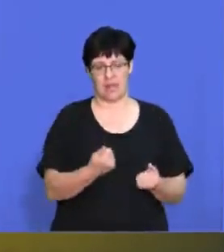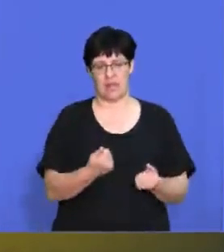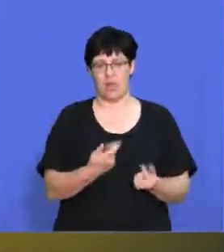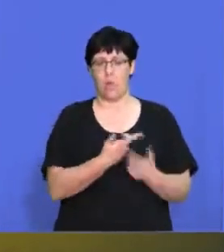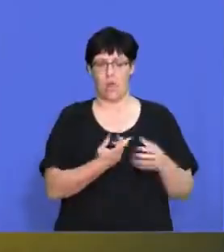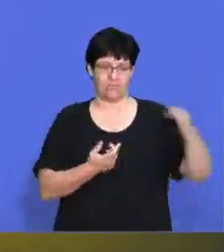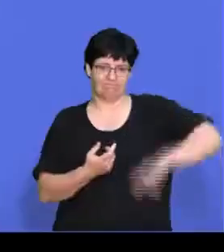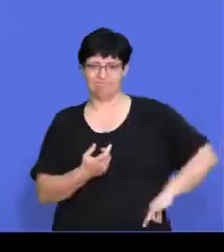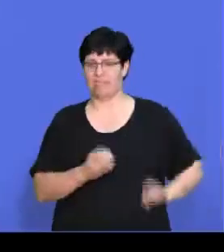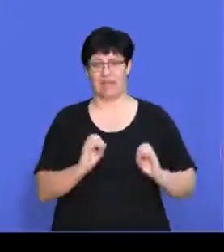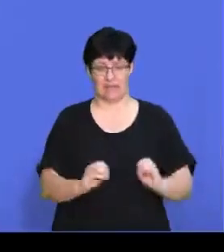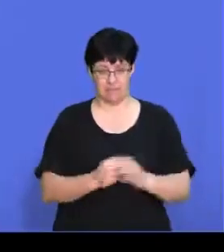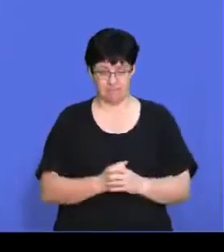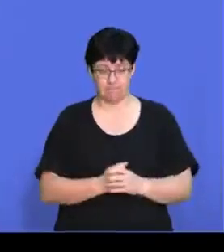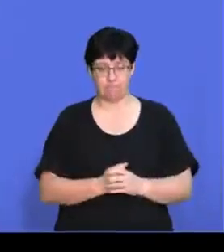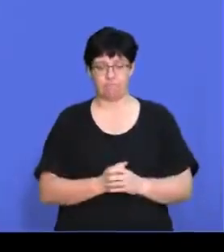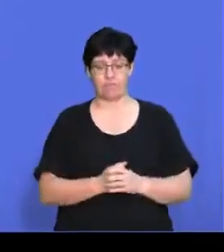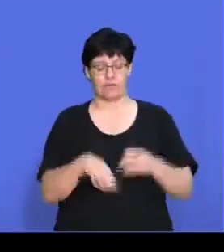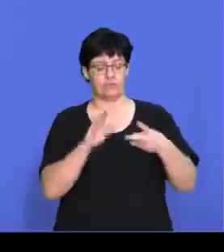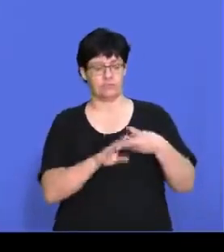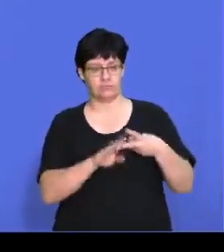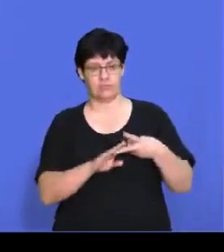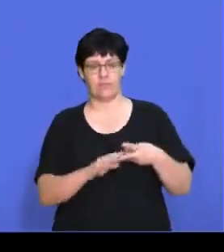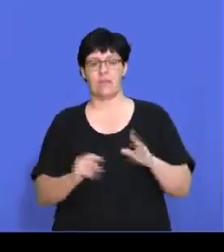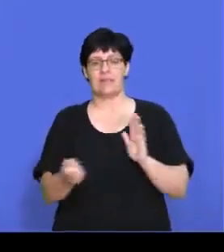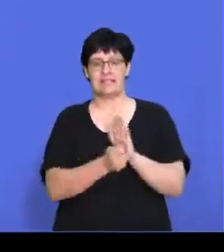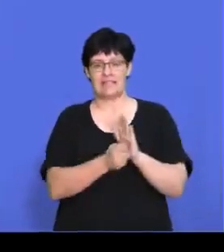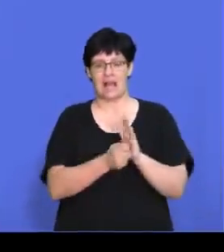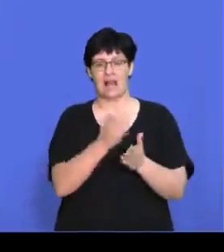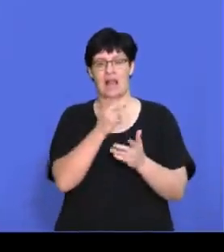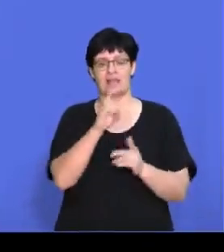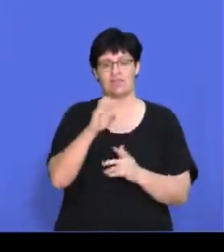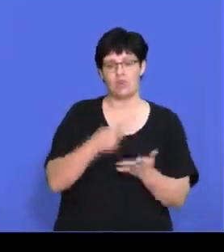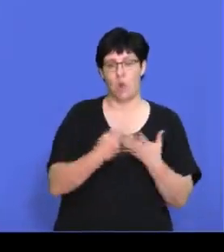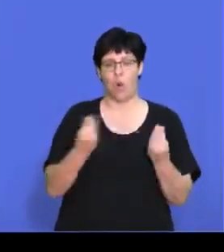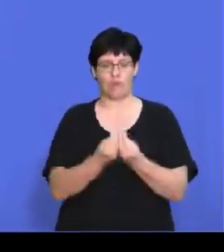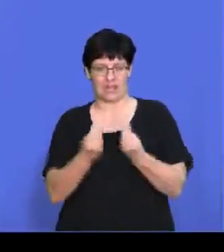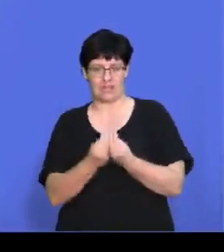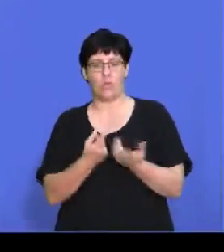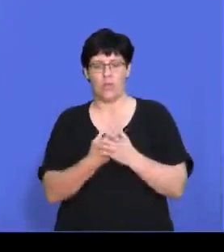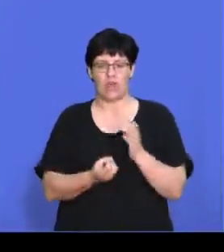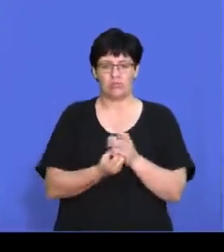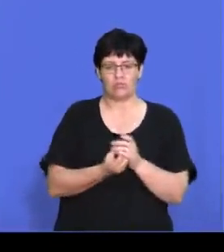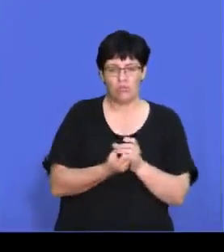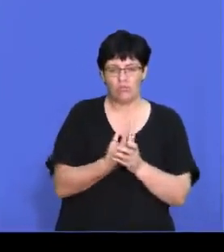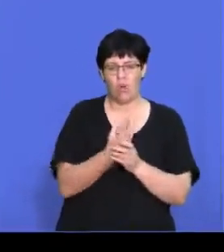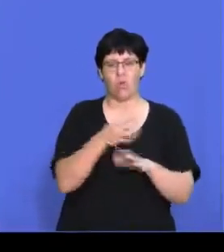in. Maybe the selling off of divisions or product lines with slow growth potential, right? So